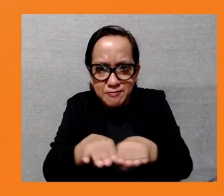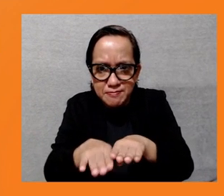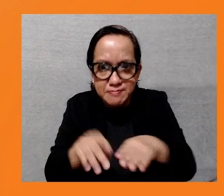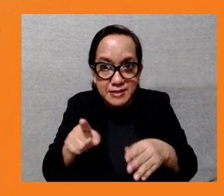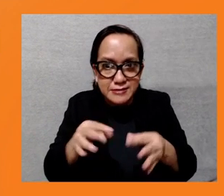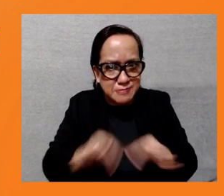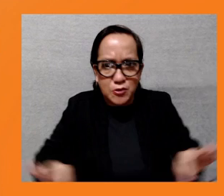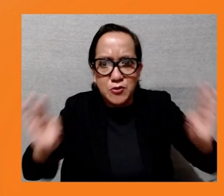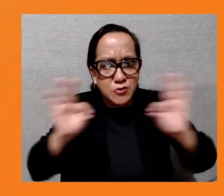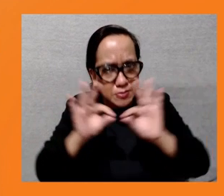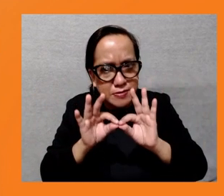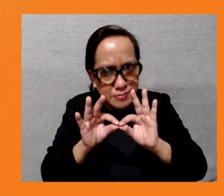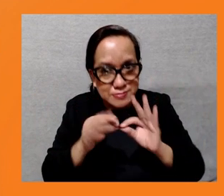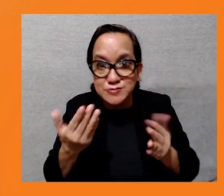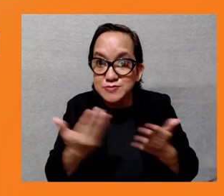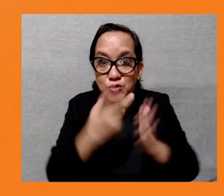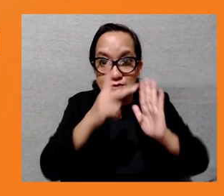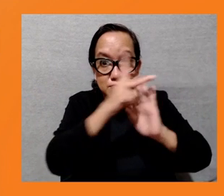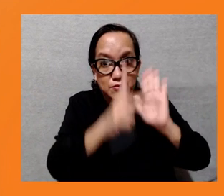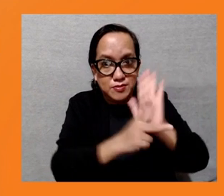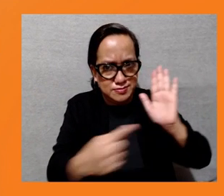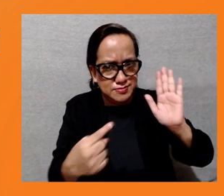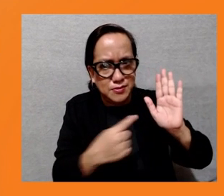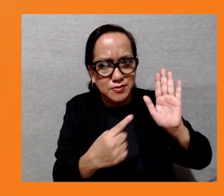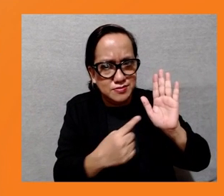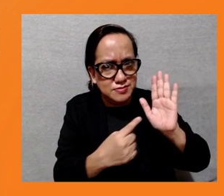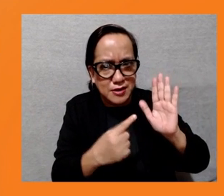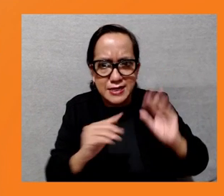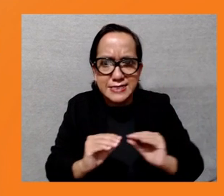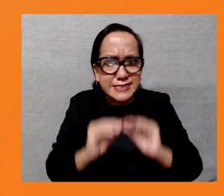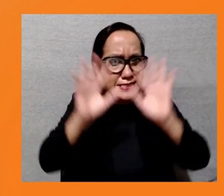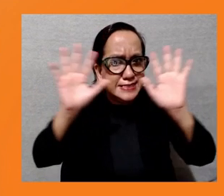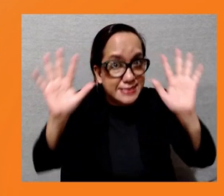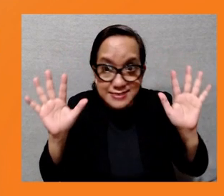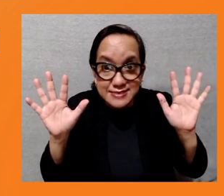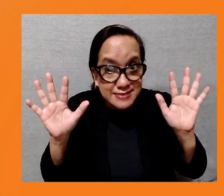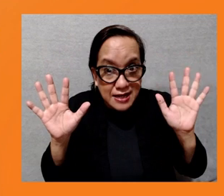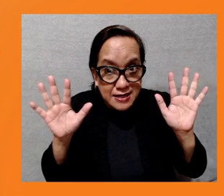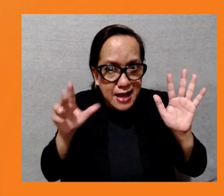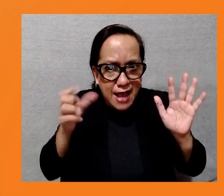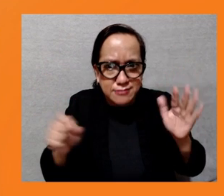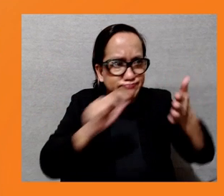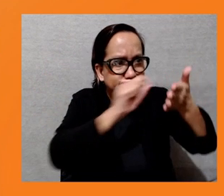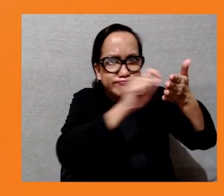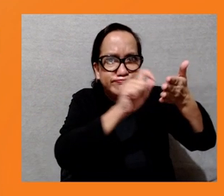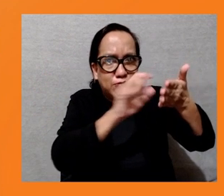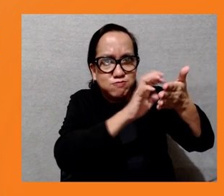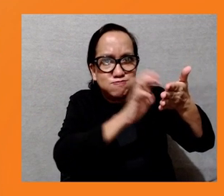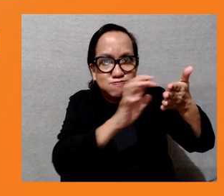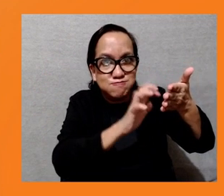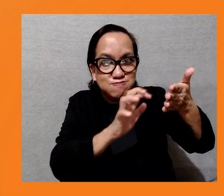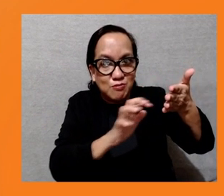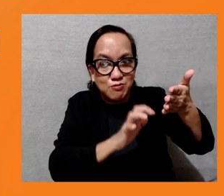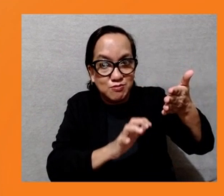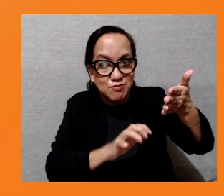clearer provisions on reporting, reporting of major incidents and deaths on site, and then how we look at compensation.